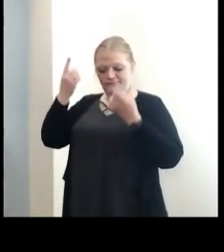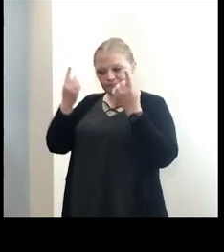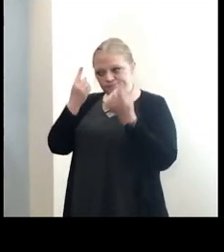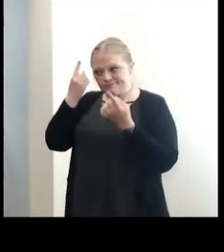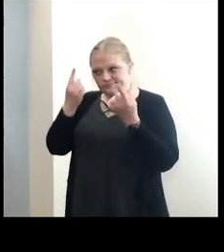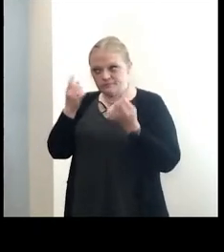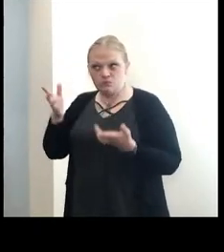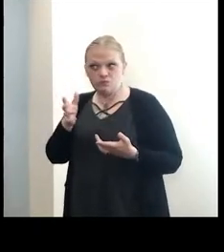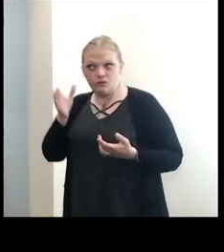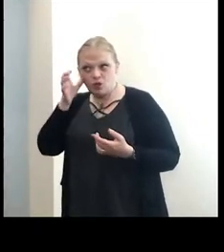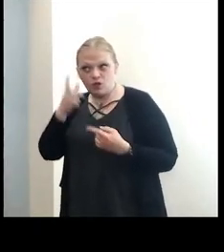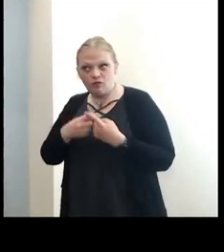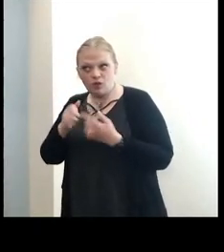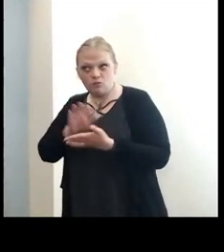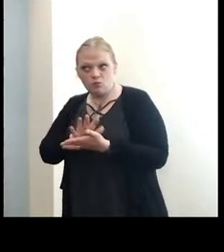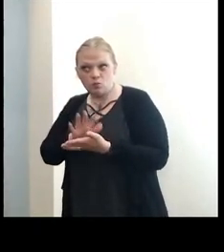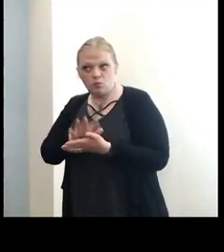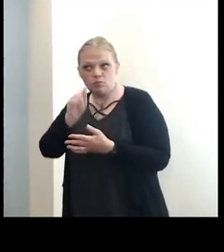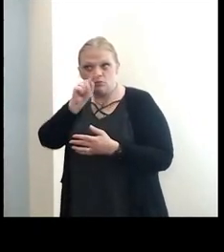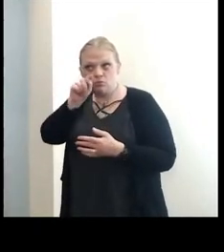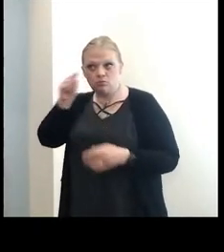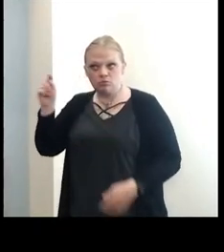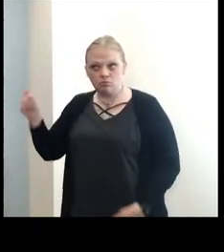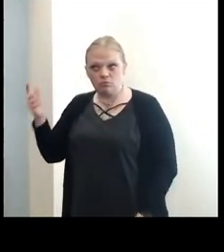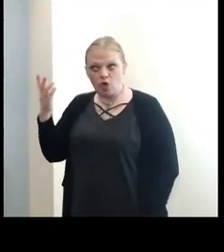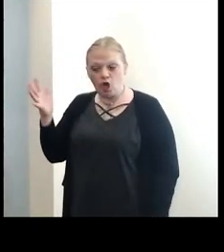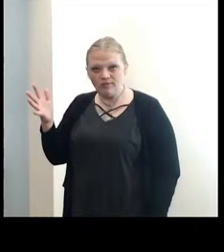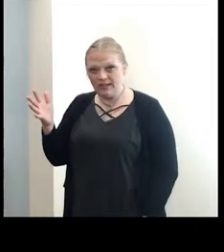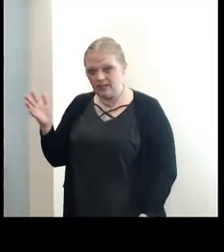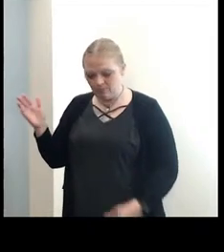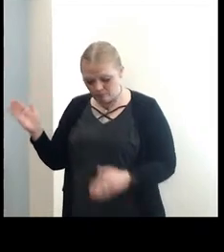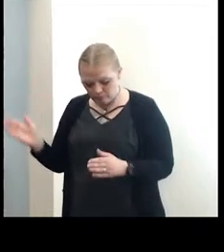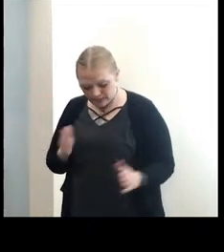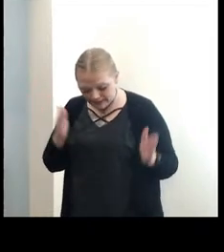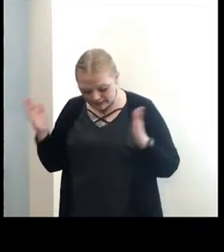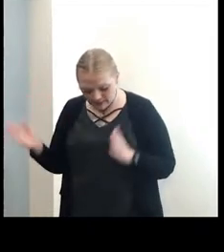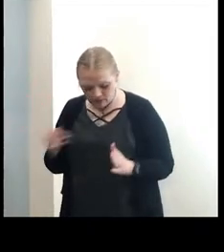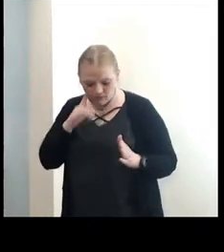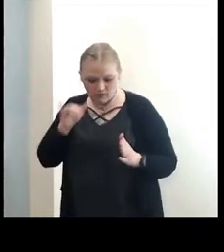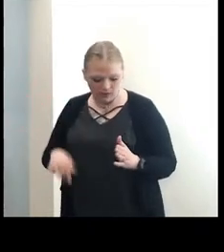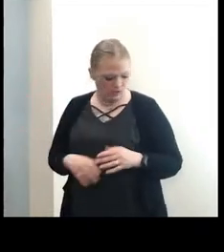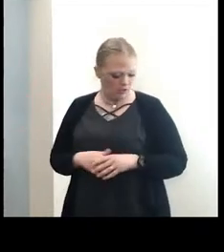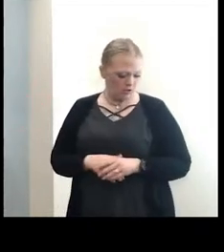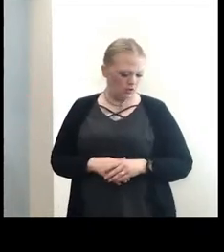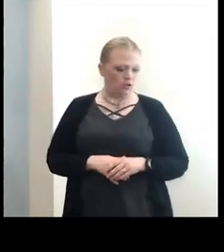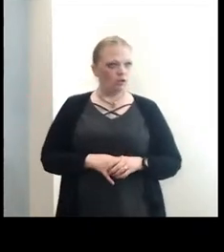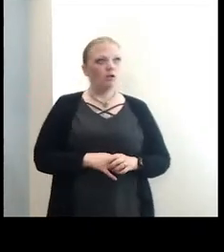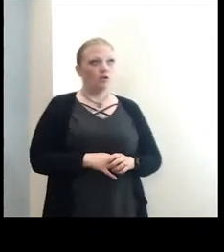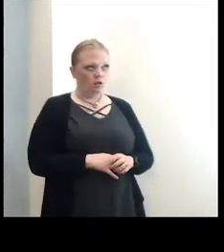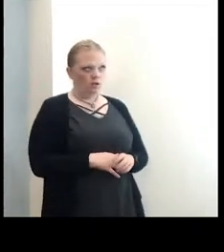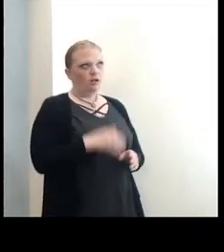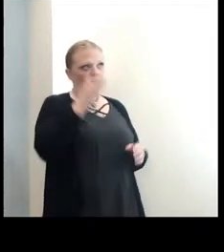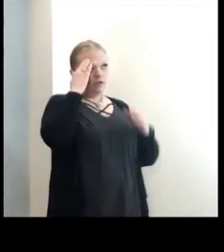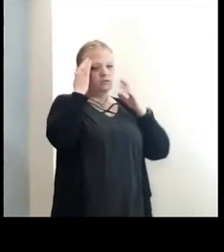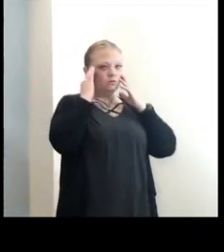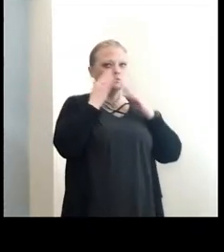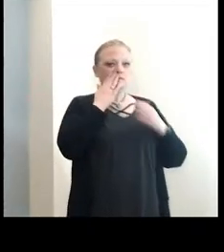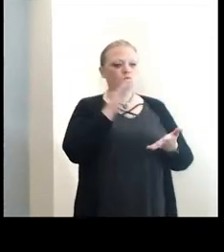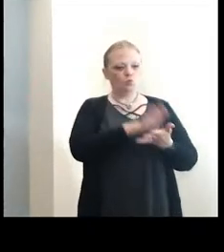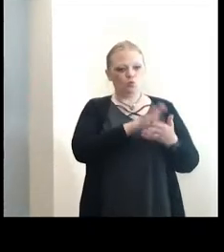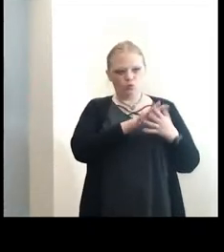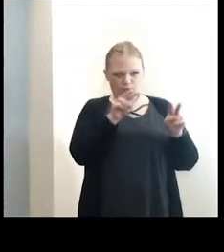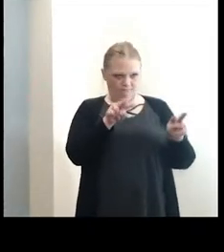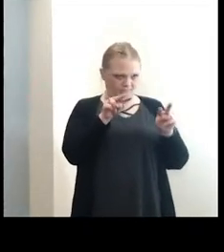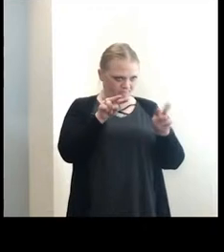you've heard from schools out there already in the planning stages for that? Well, I do know that schools are watching that